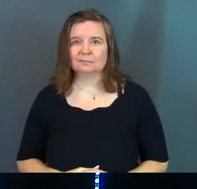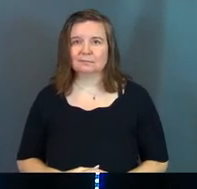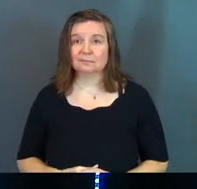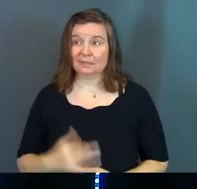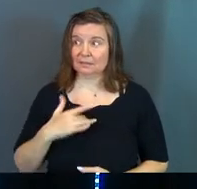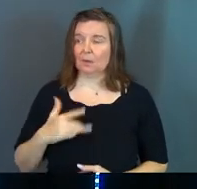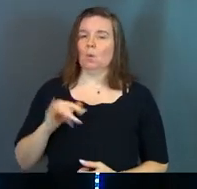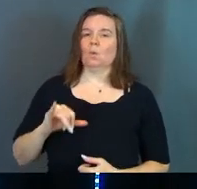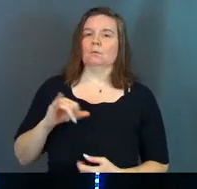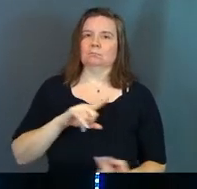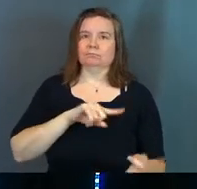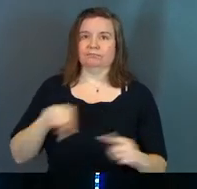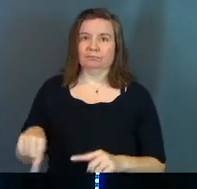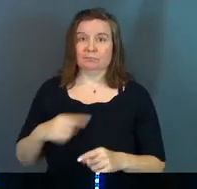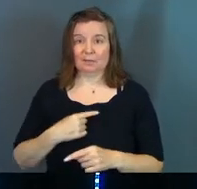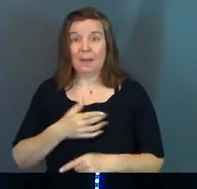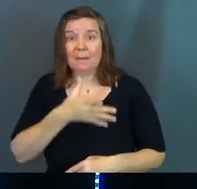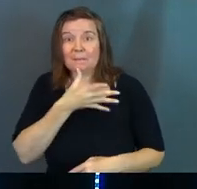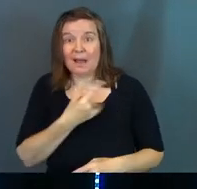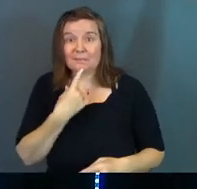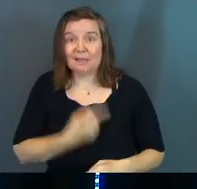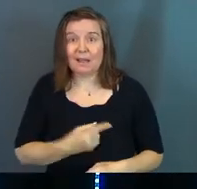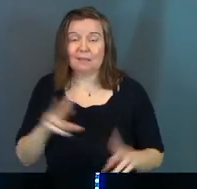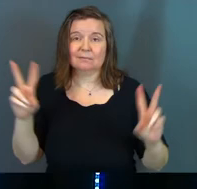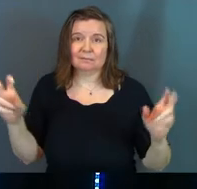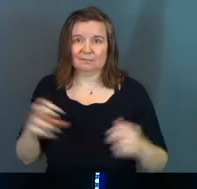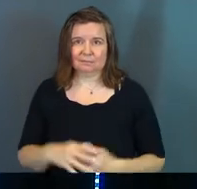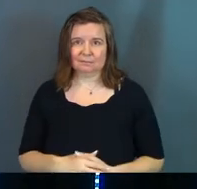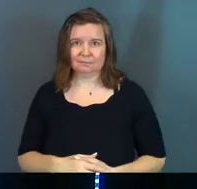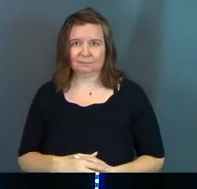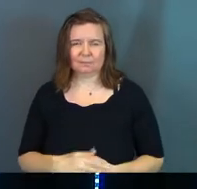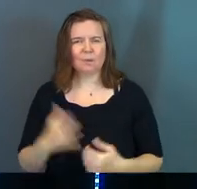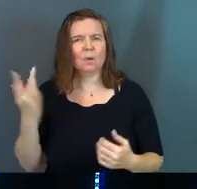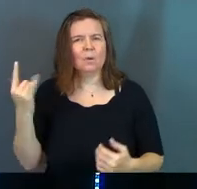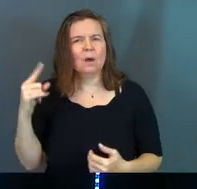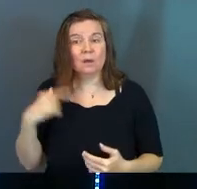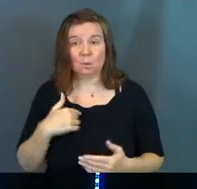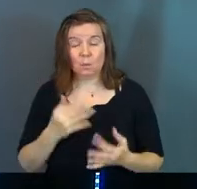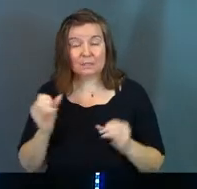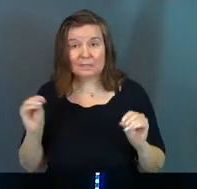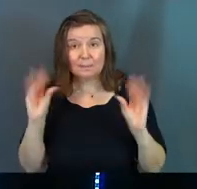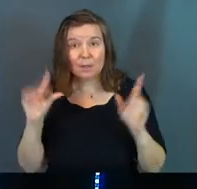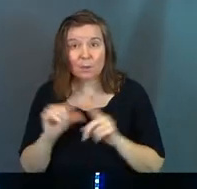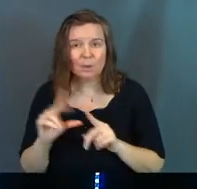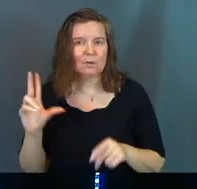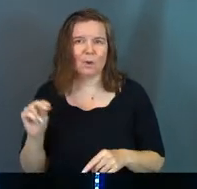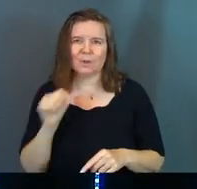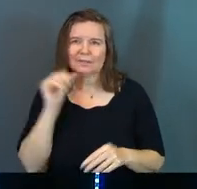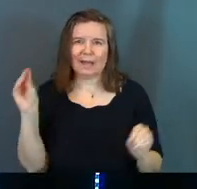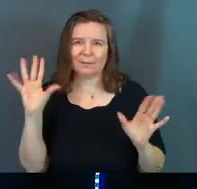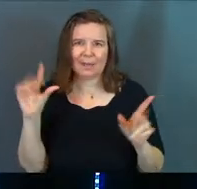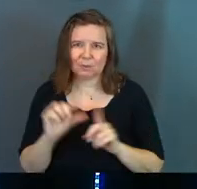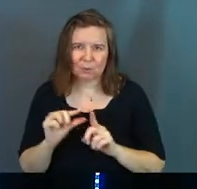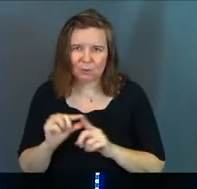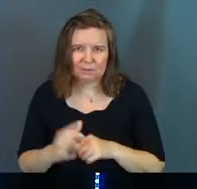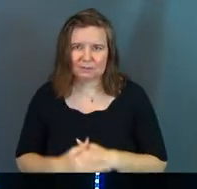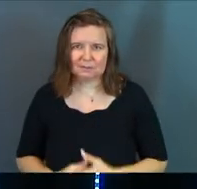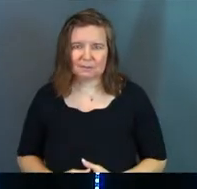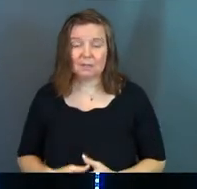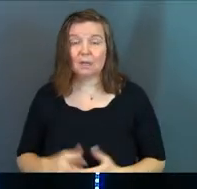Doesn't everything change? Mom said. Why? Was it magic words? No. It's not magic words.